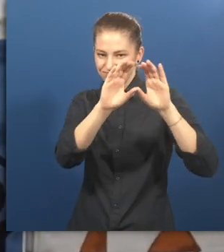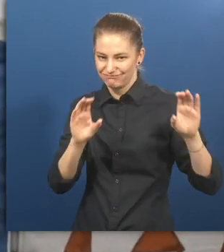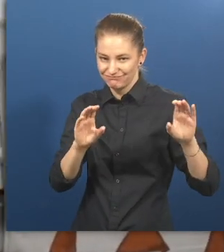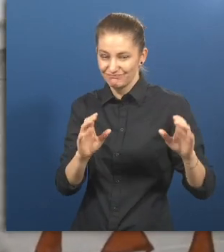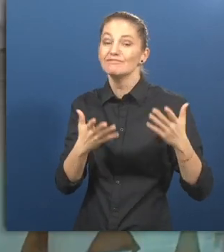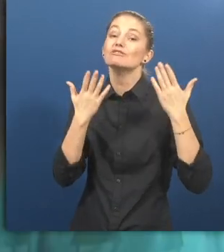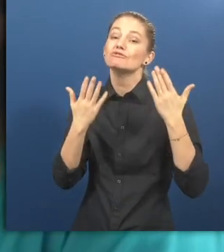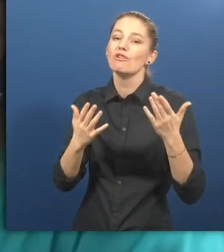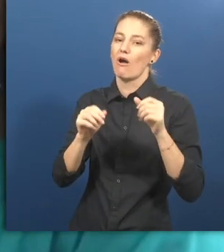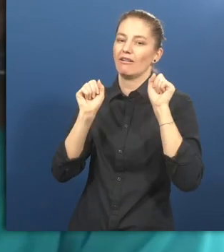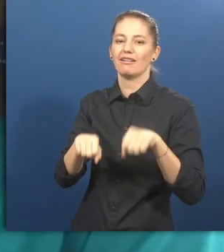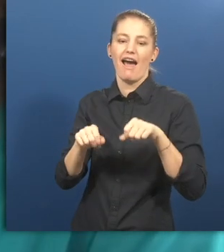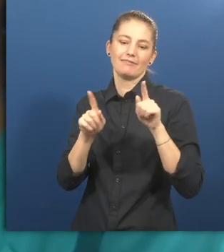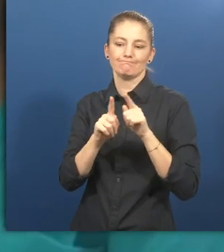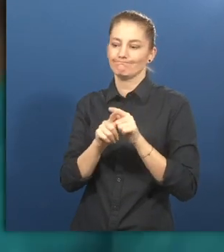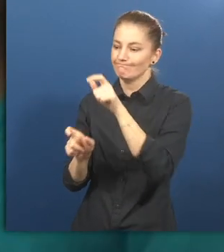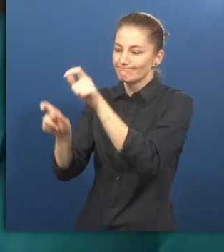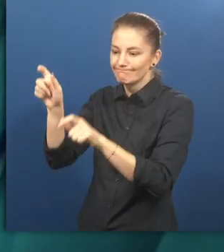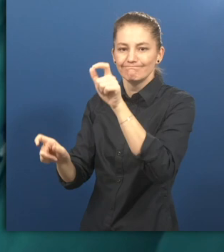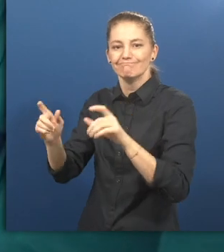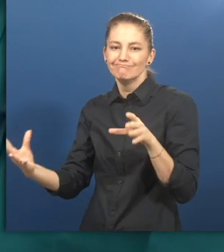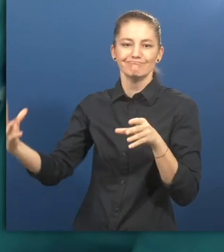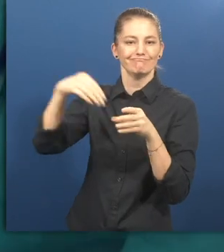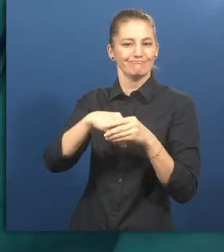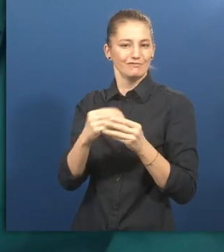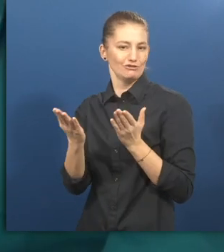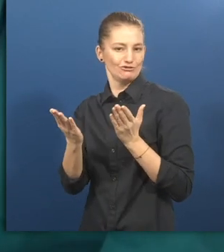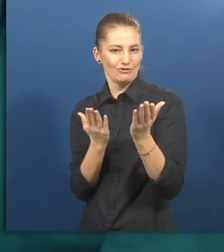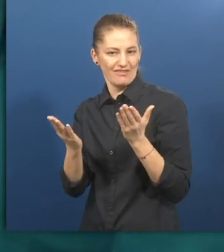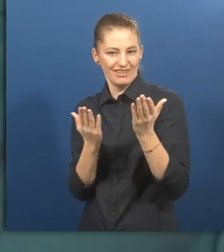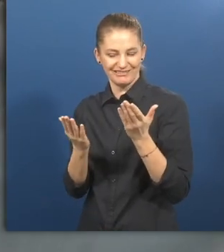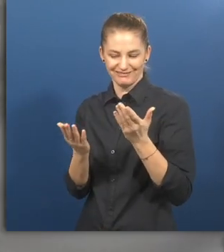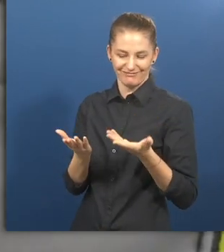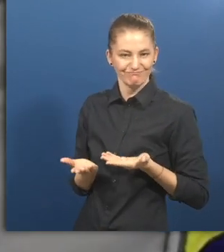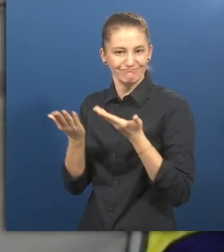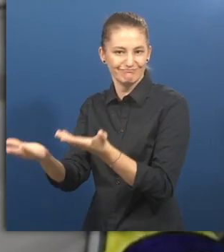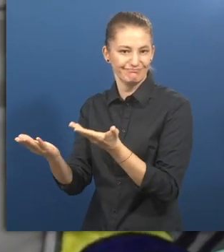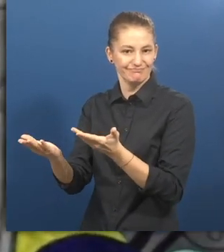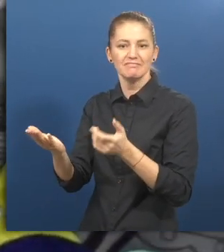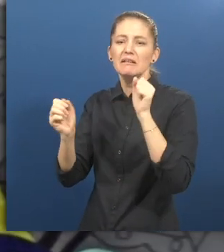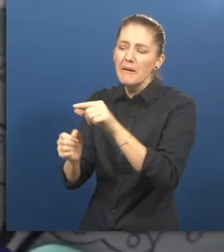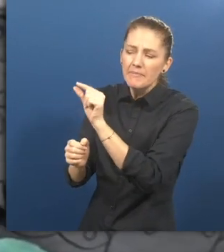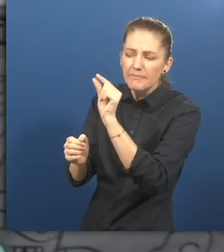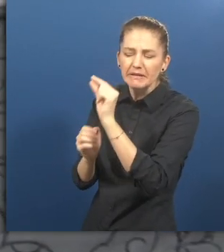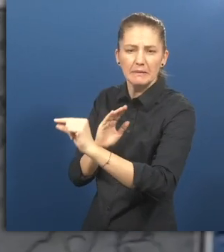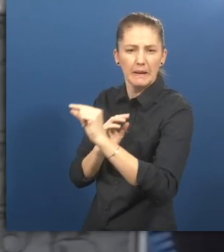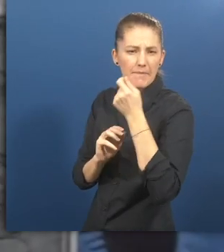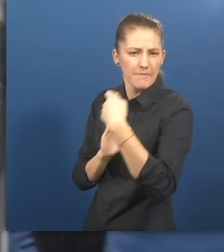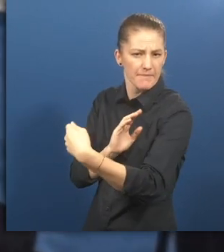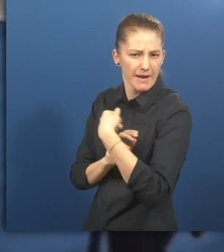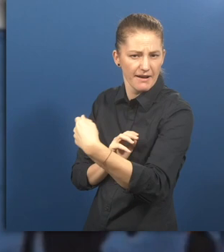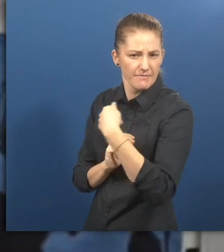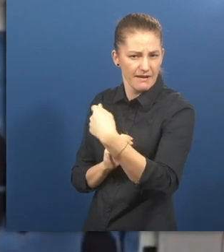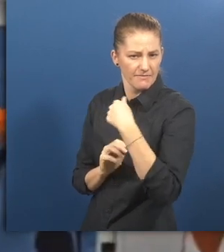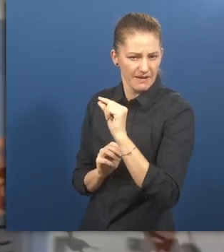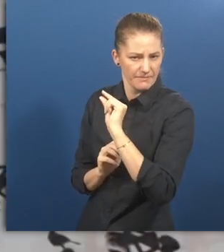through AEMP. Whereas if somebody take a direct admission to us, then we take a small amount of professional fees so that